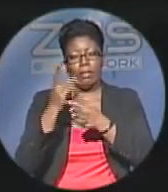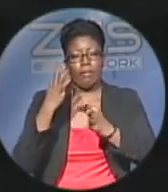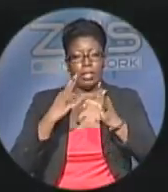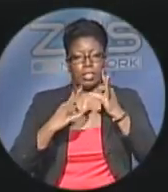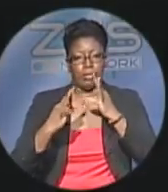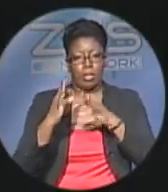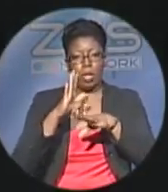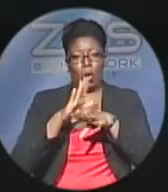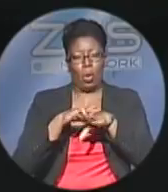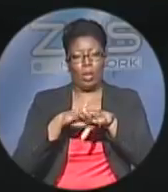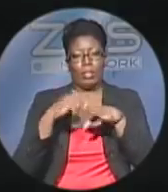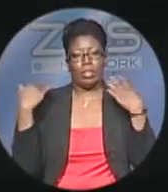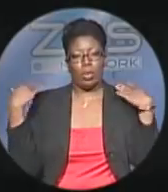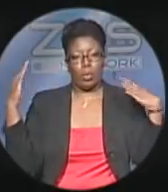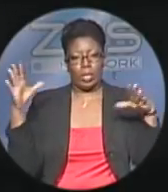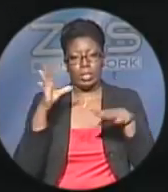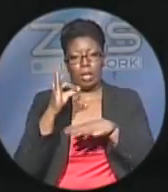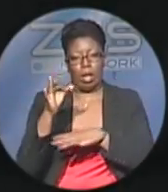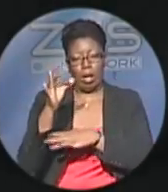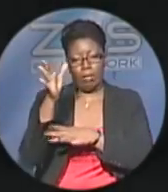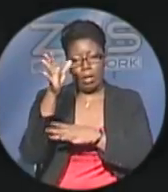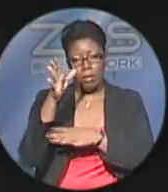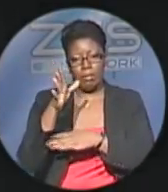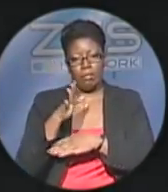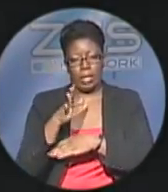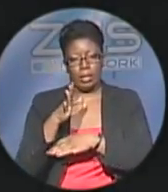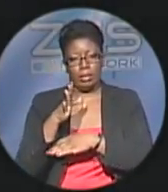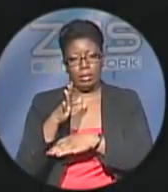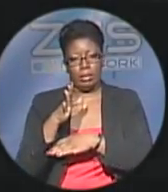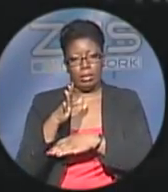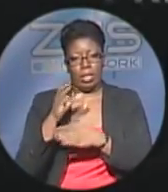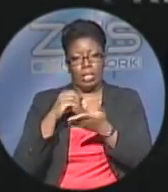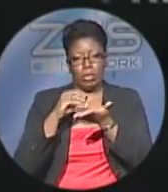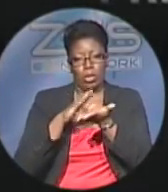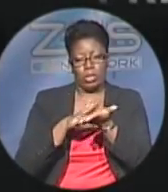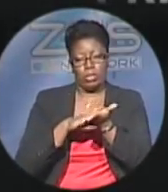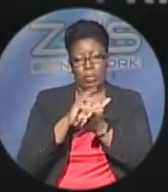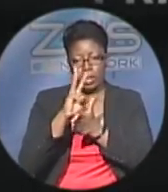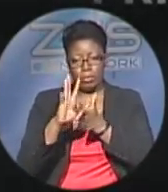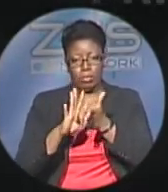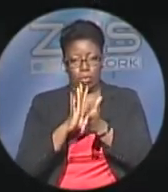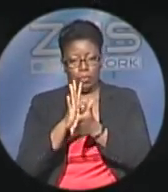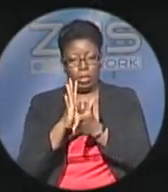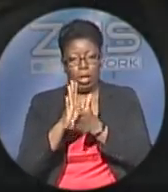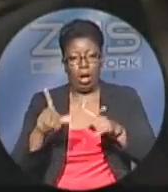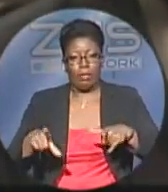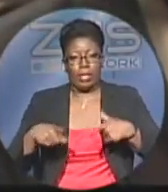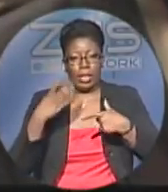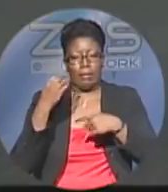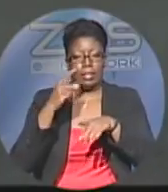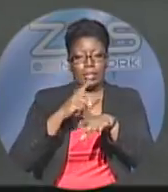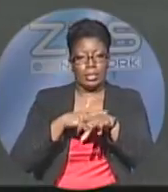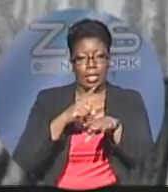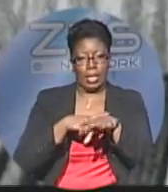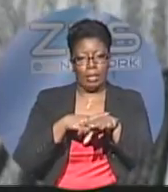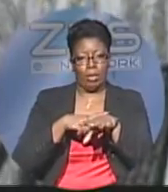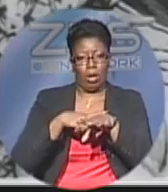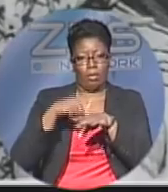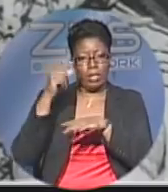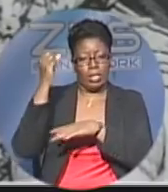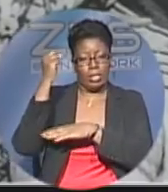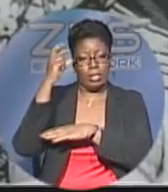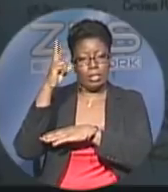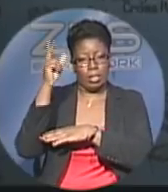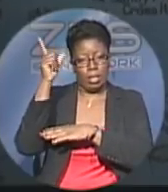On the Wings of Men, a documentary on the life and times of Sir Lyndon Pimling, won Best Documentary for Biff's Audience Awards.